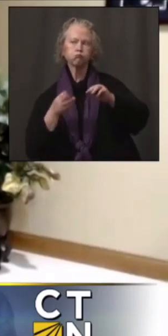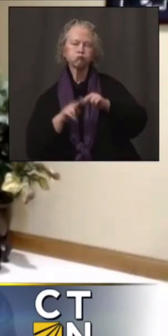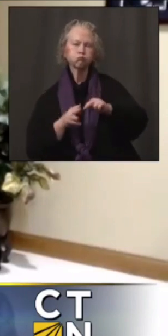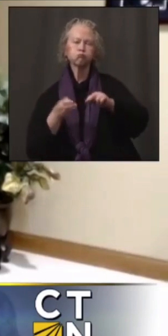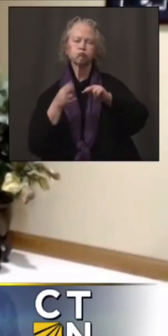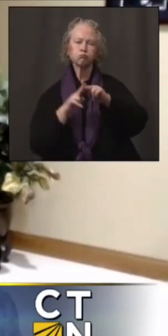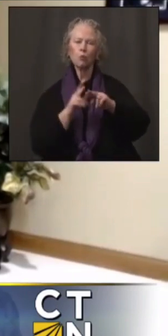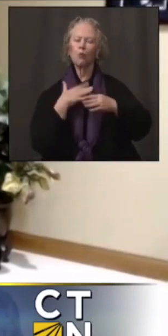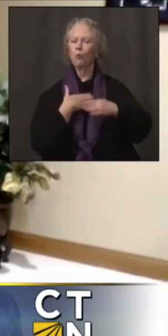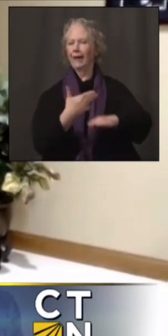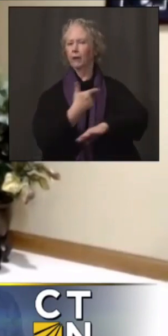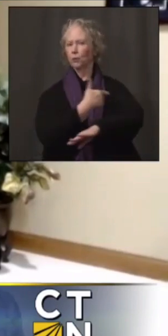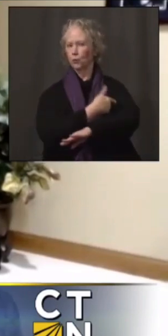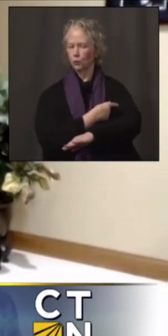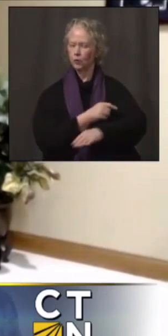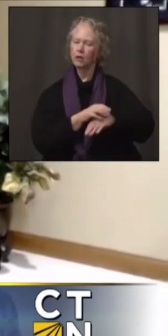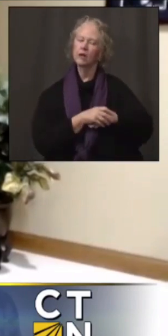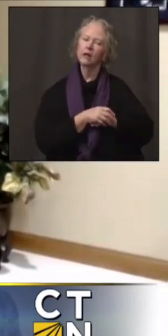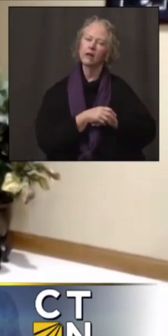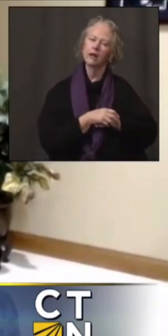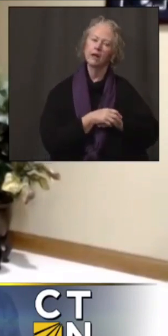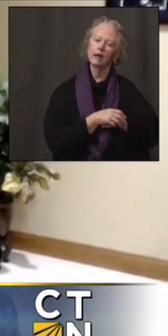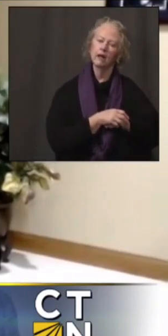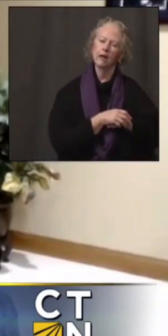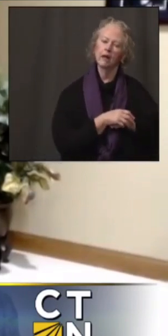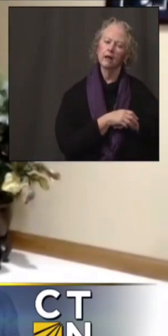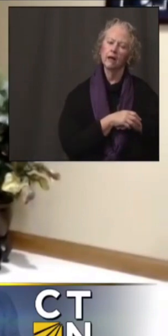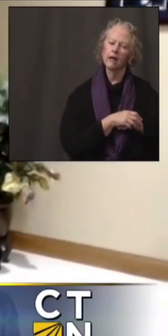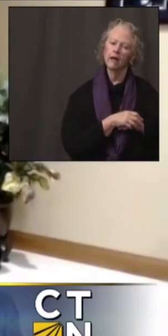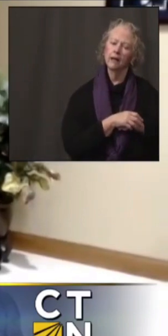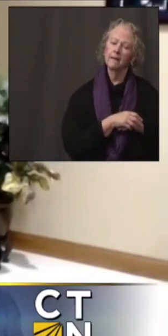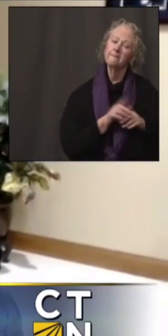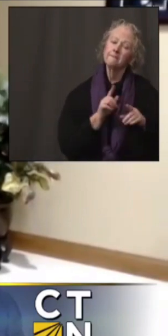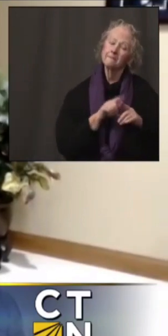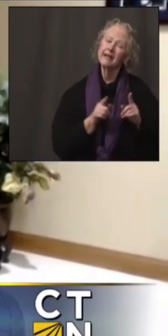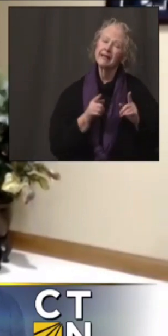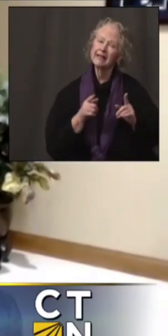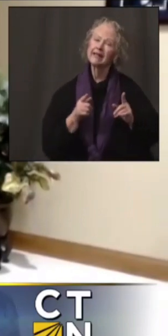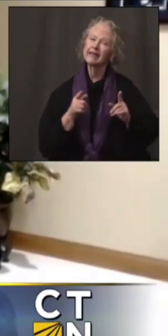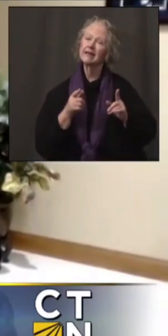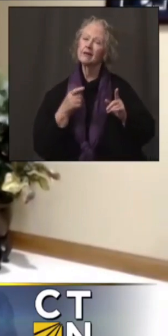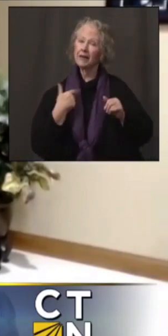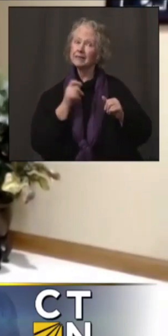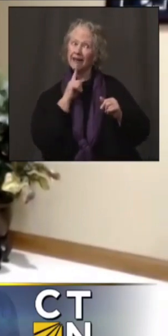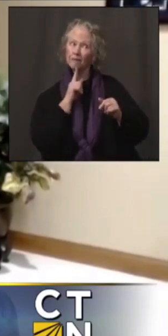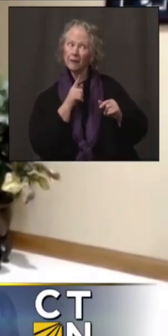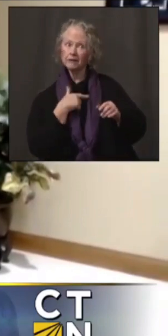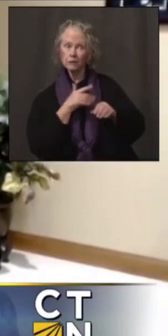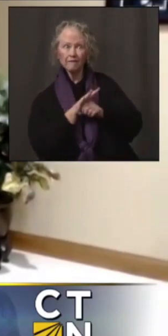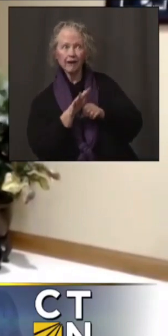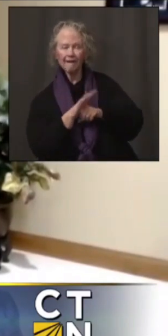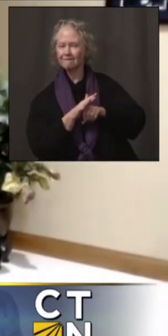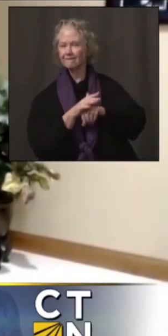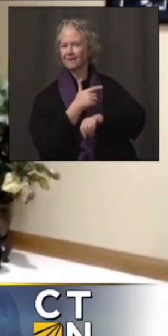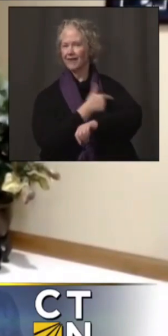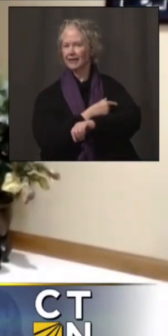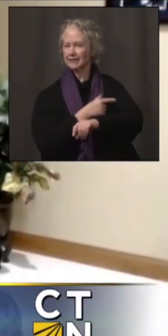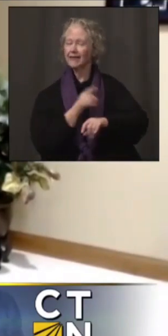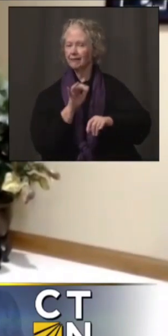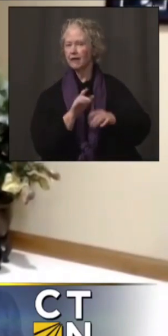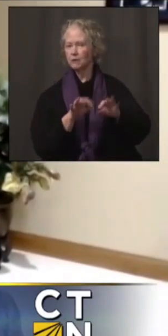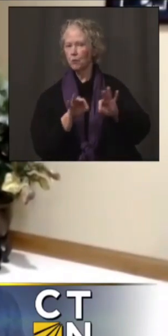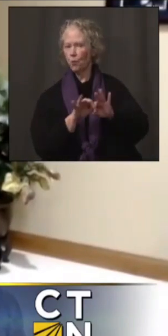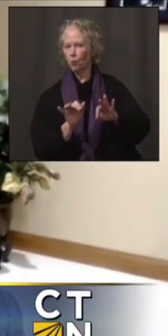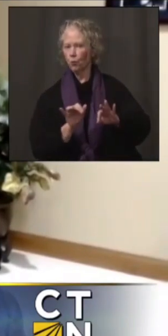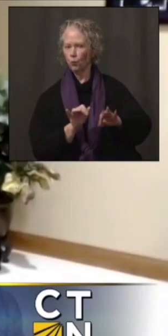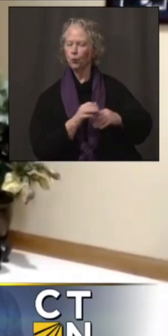immediately. Um, as everyone has said, the rate limit factor remains to be the, the availability or supply of the vaccine. Uh, but we're going